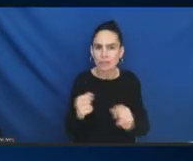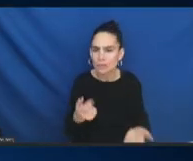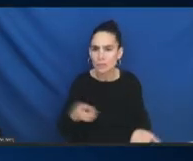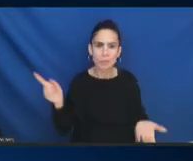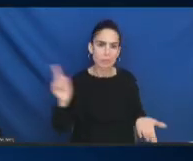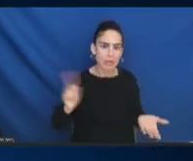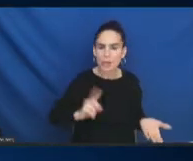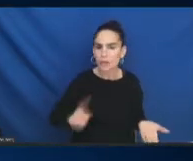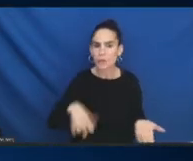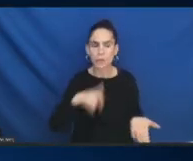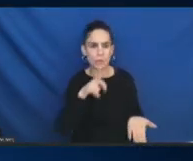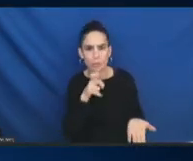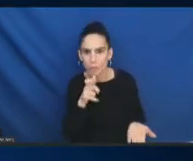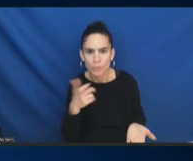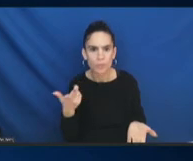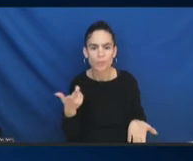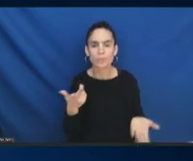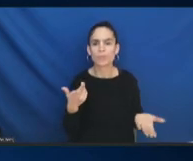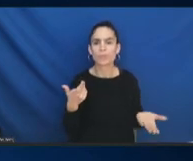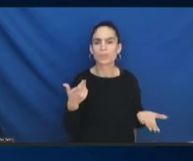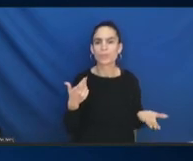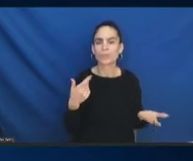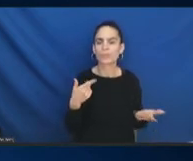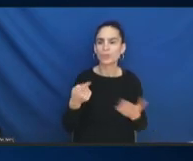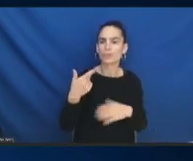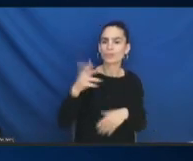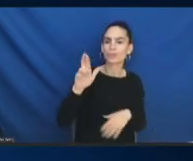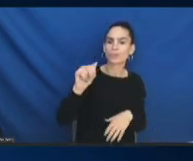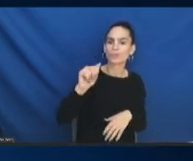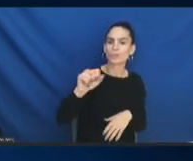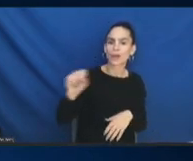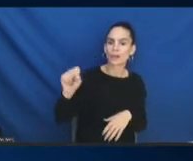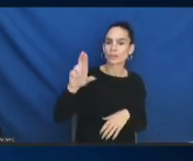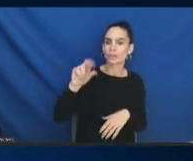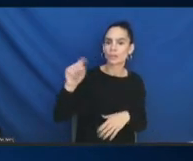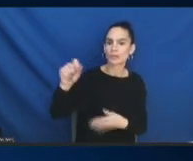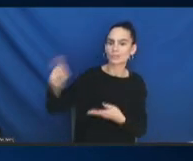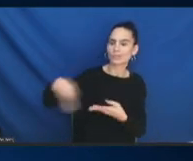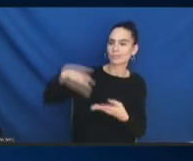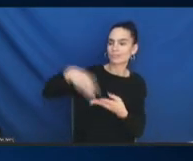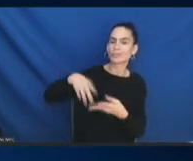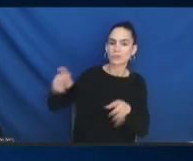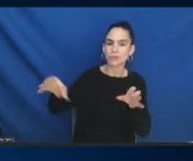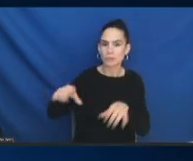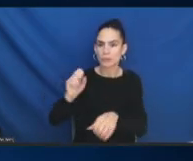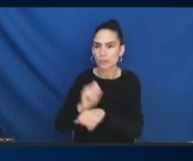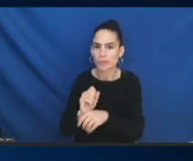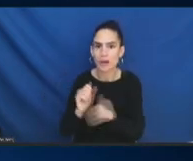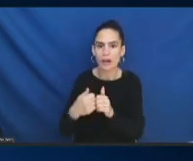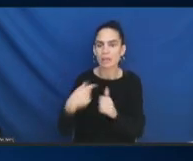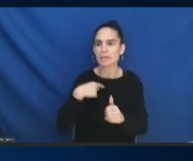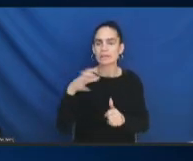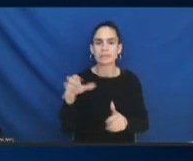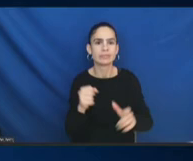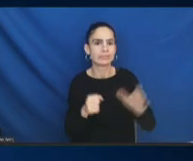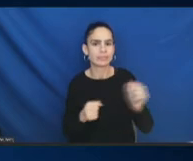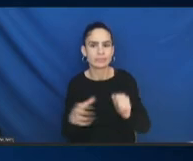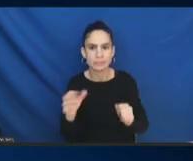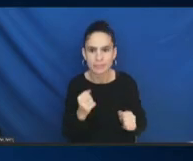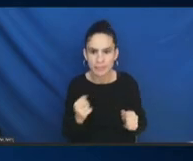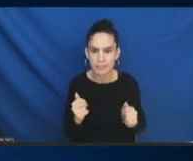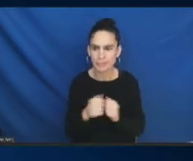grassroots level is already doing this work, and how can we include them in there in reviewing the plan or recommendations and or contributing to the